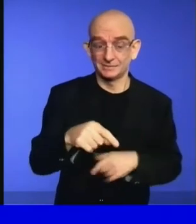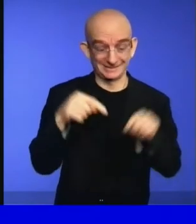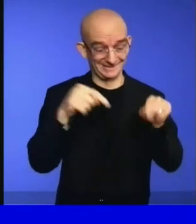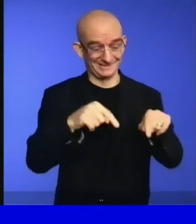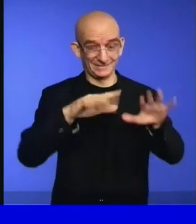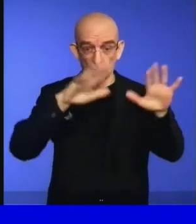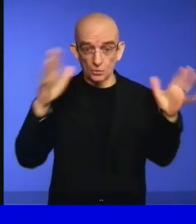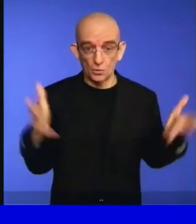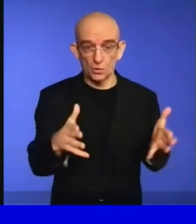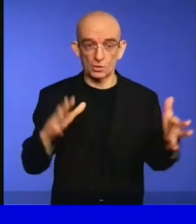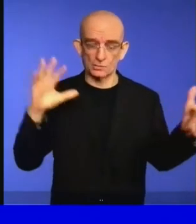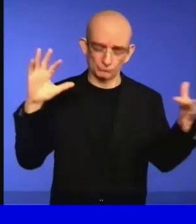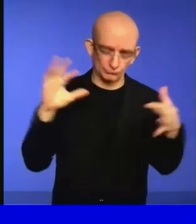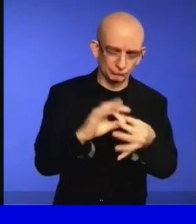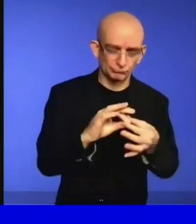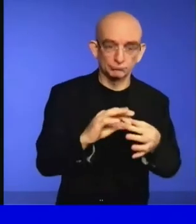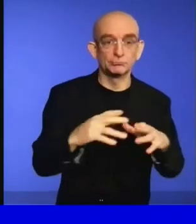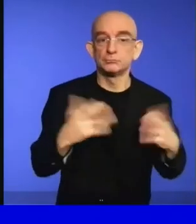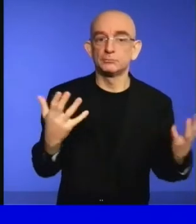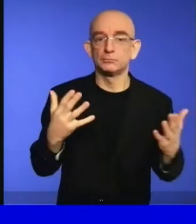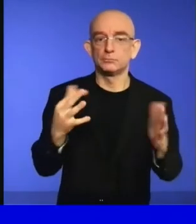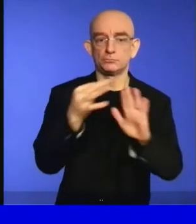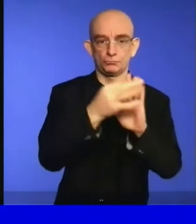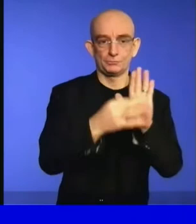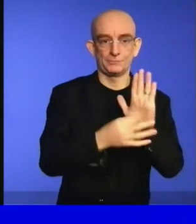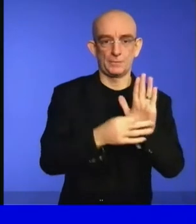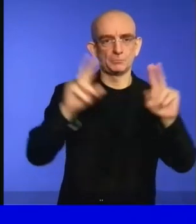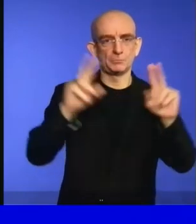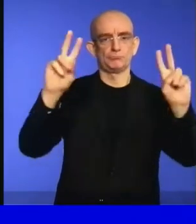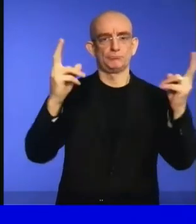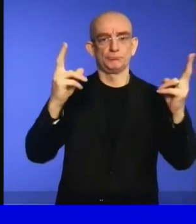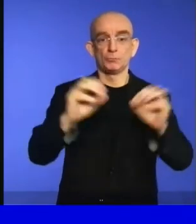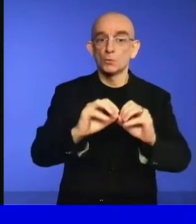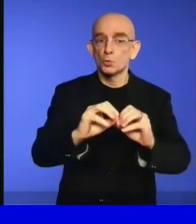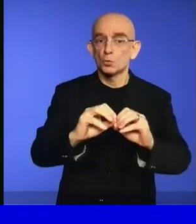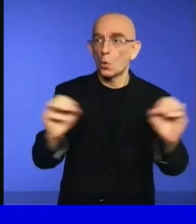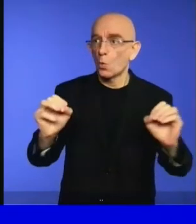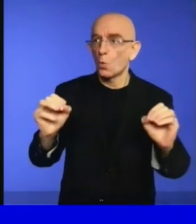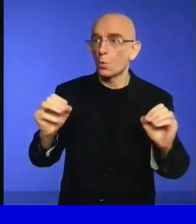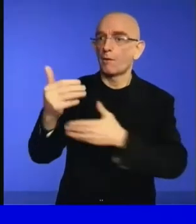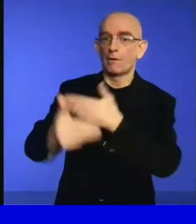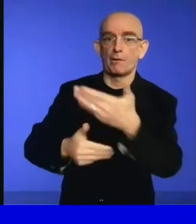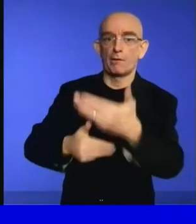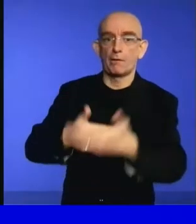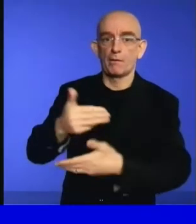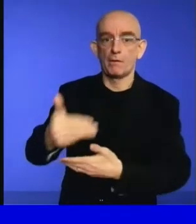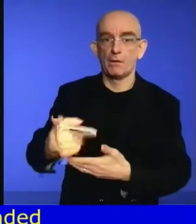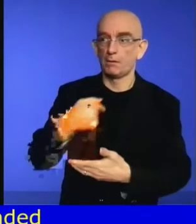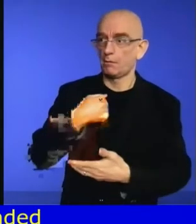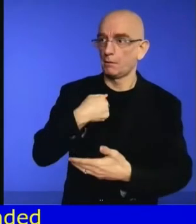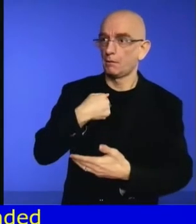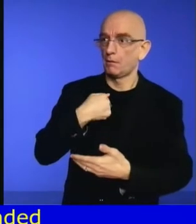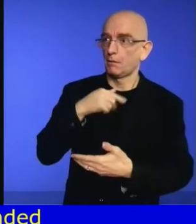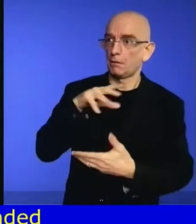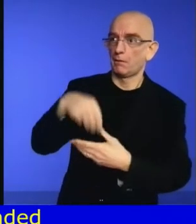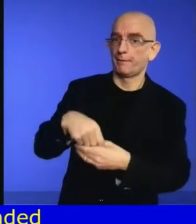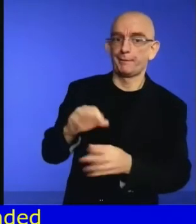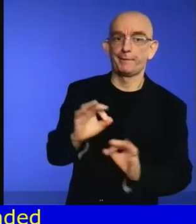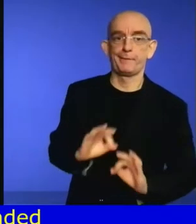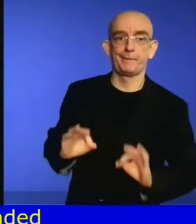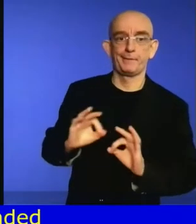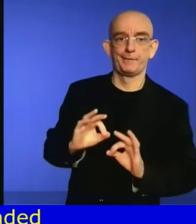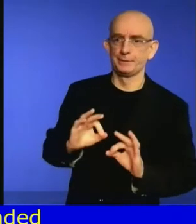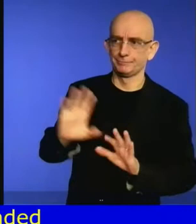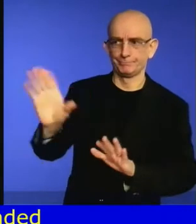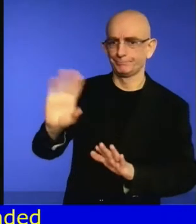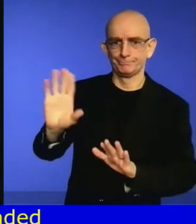goals and targets are built on grassroots story that we shared globally during the